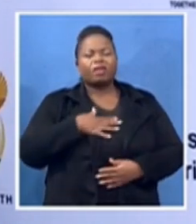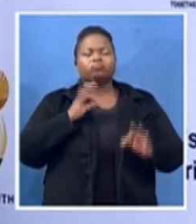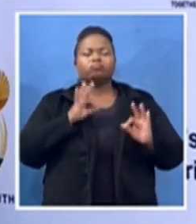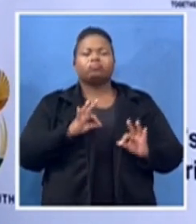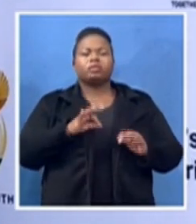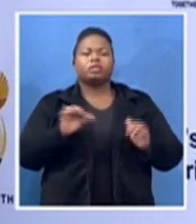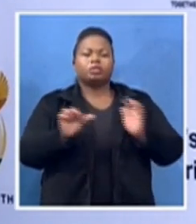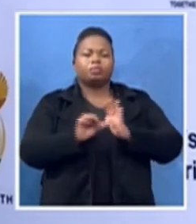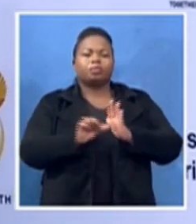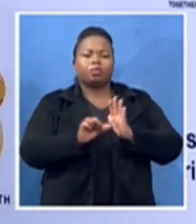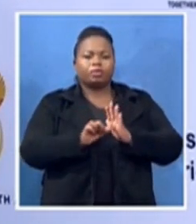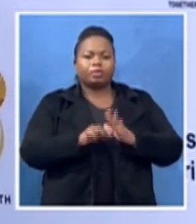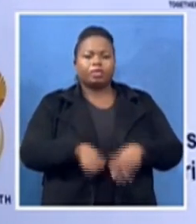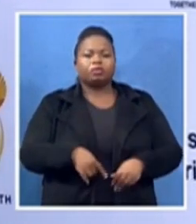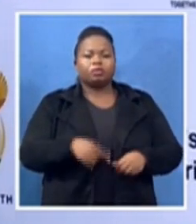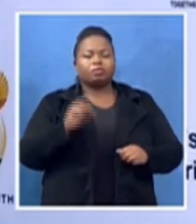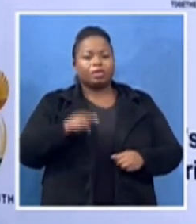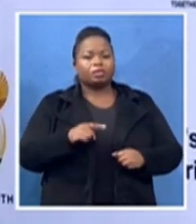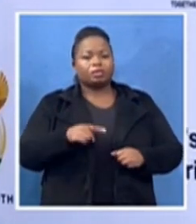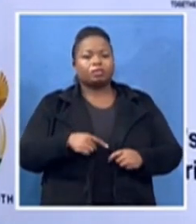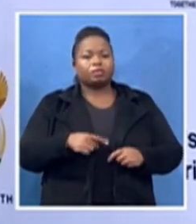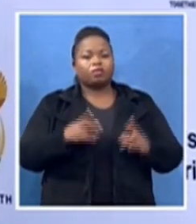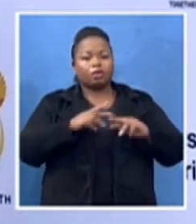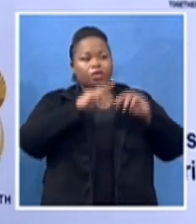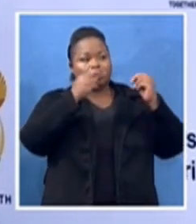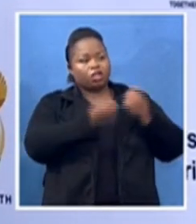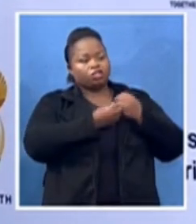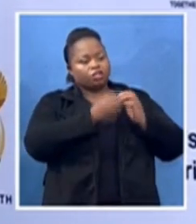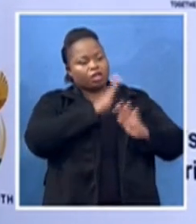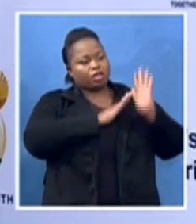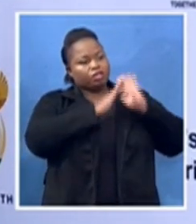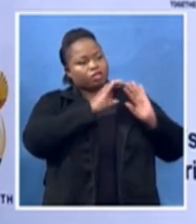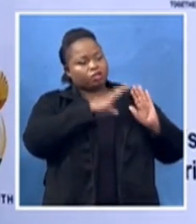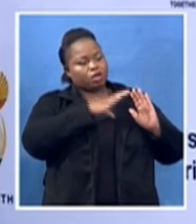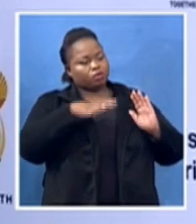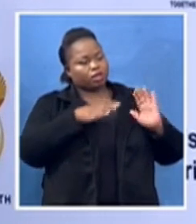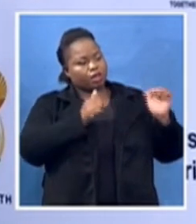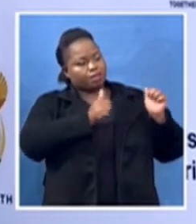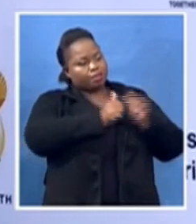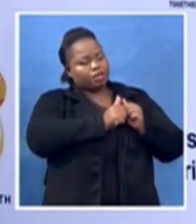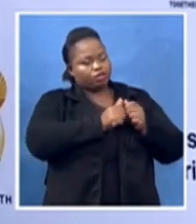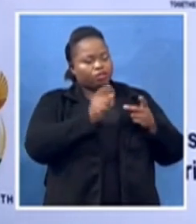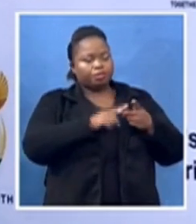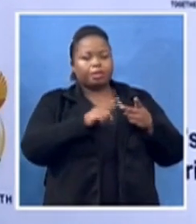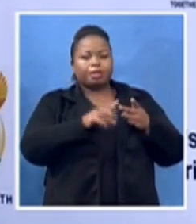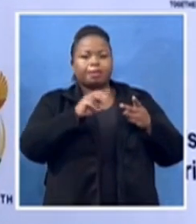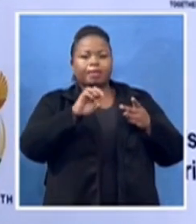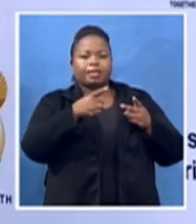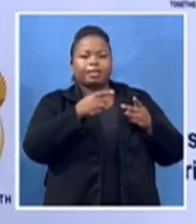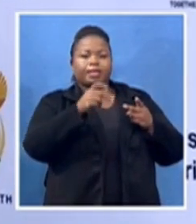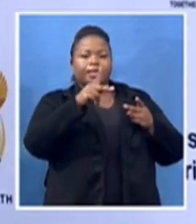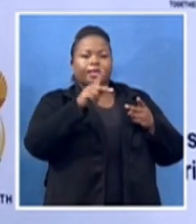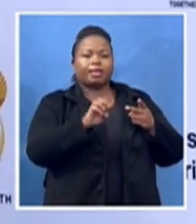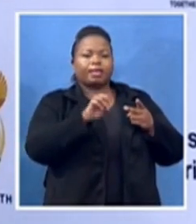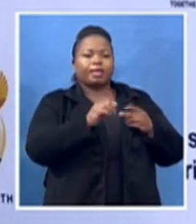National Heritage Council and Charlotte Matlake Institute in ensuring the preservation of efficacy.